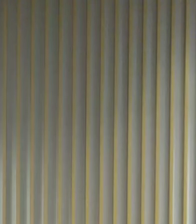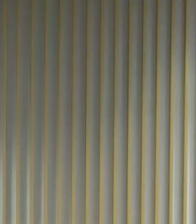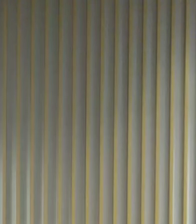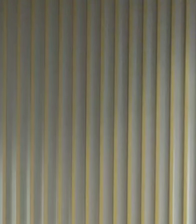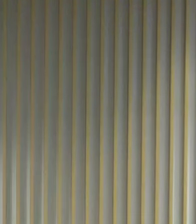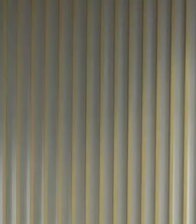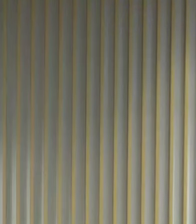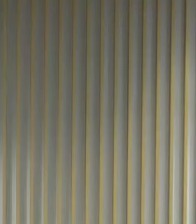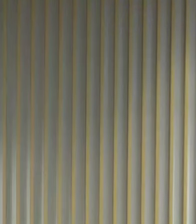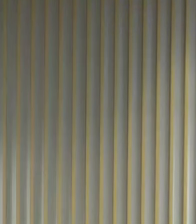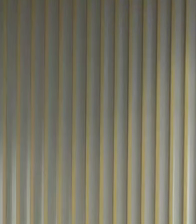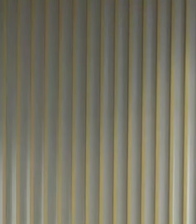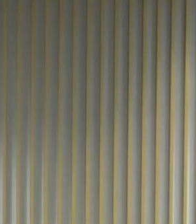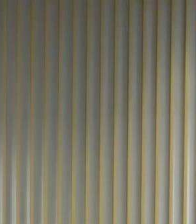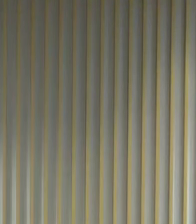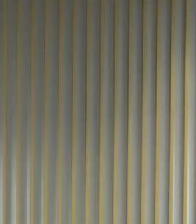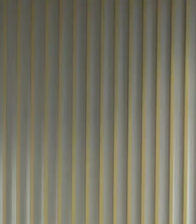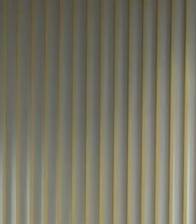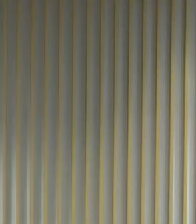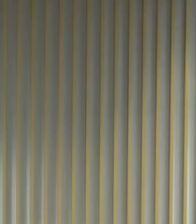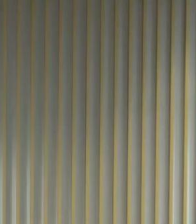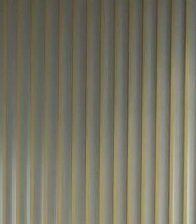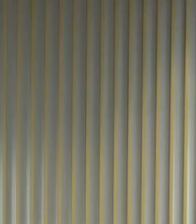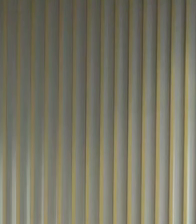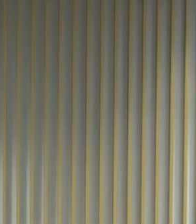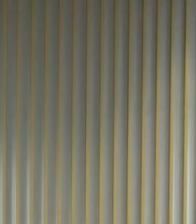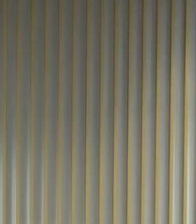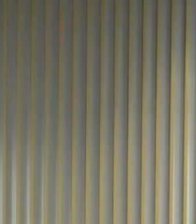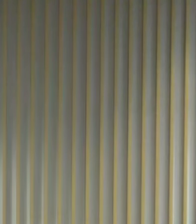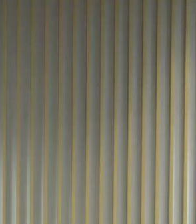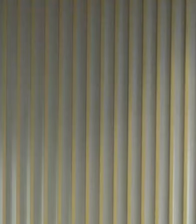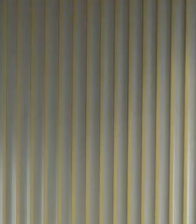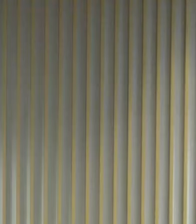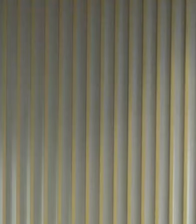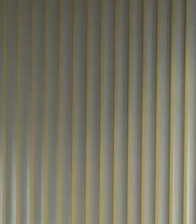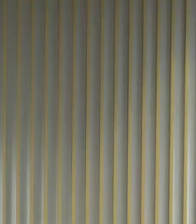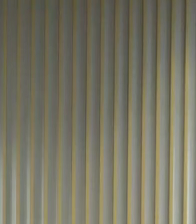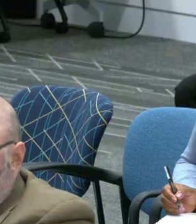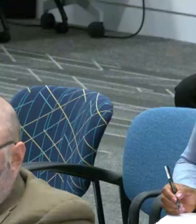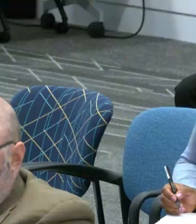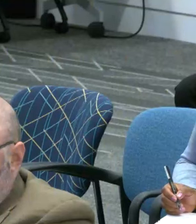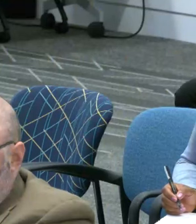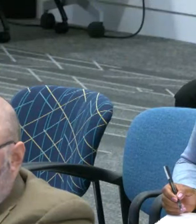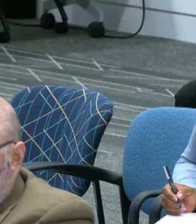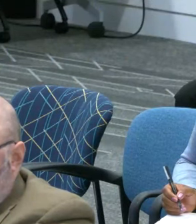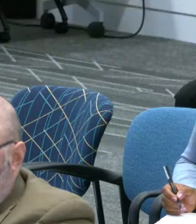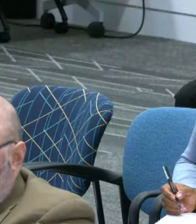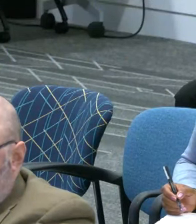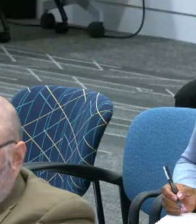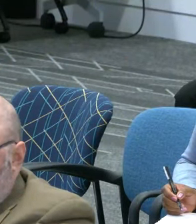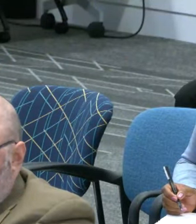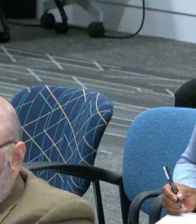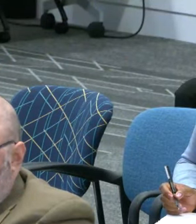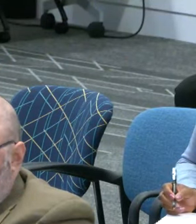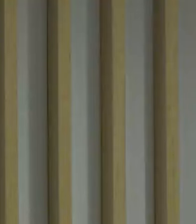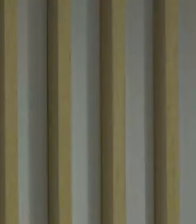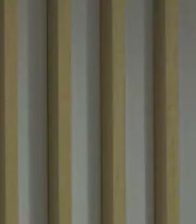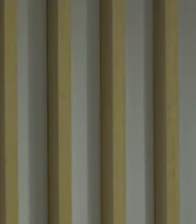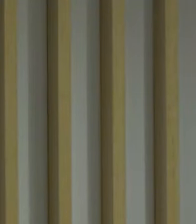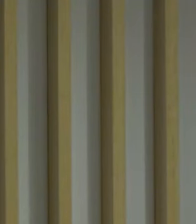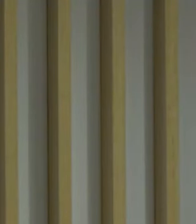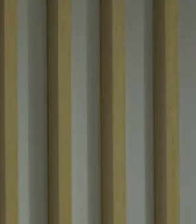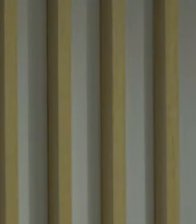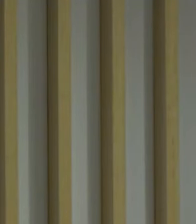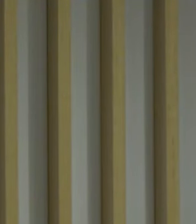Any other questions on this item? Do you know when that will be released, the voted on item? So